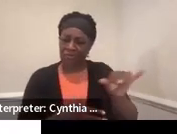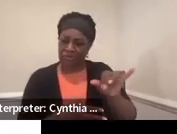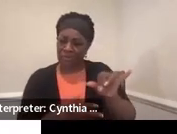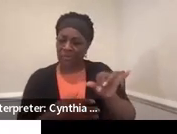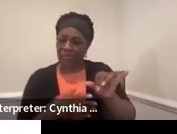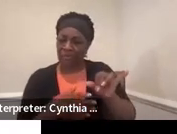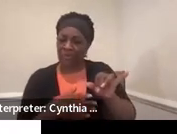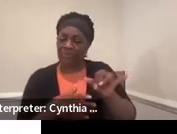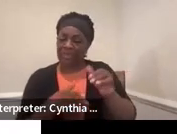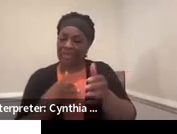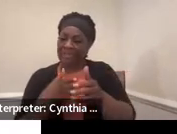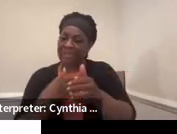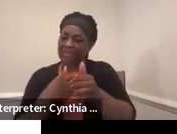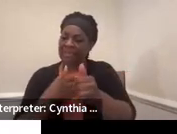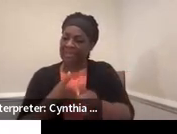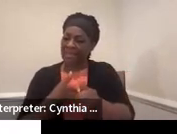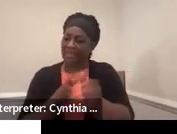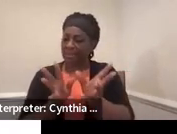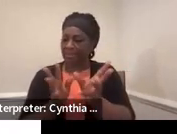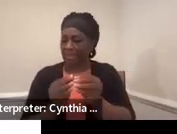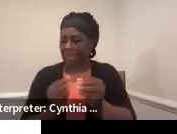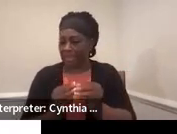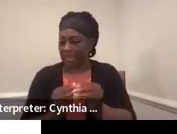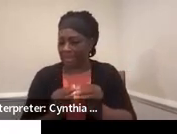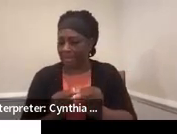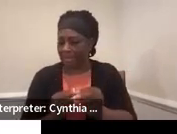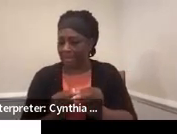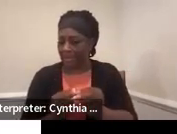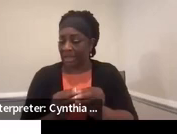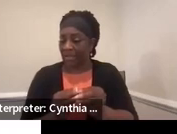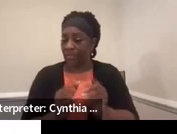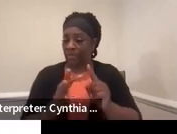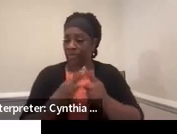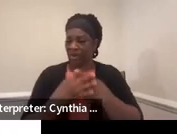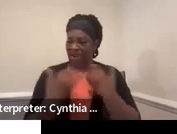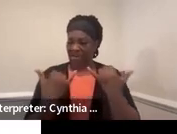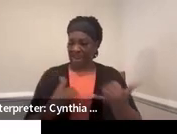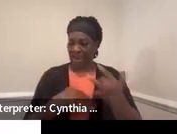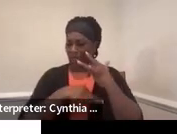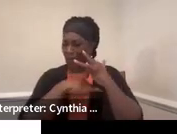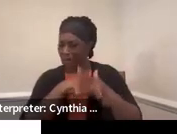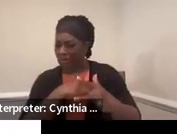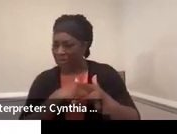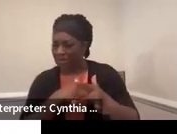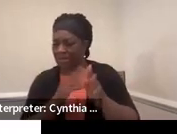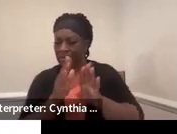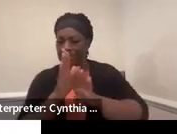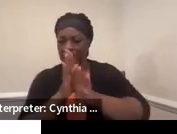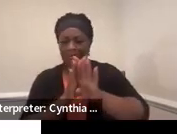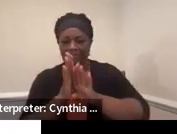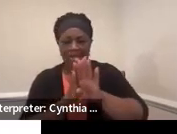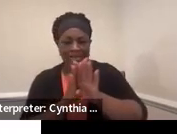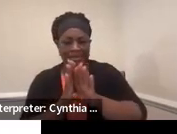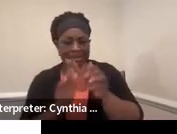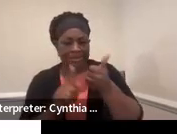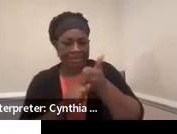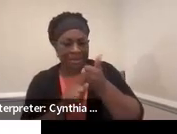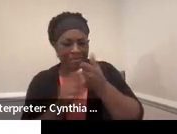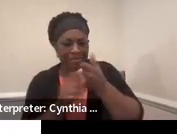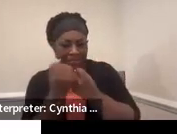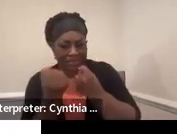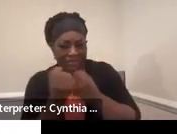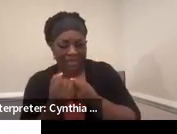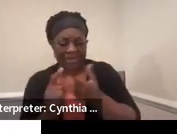leading their meetings. And the earlier we start developing their self-advocacy and self